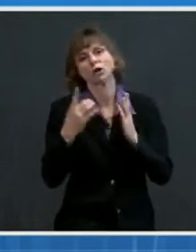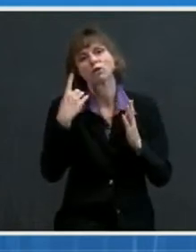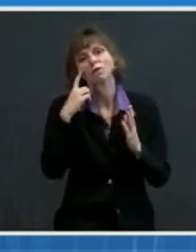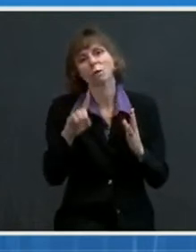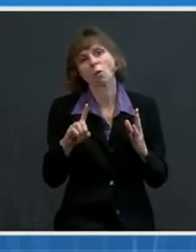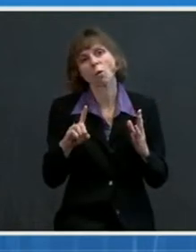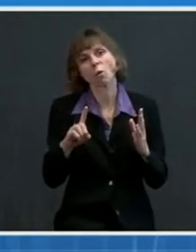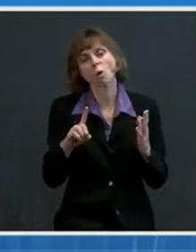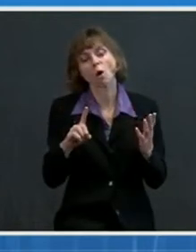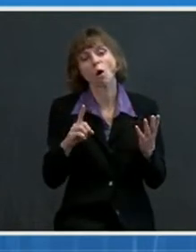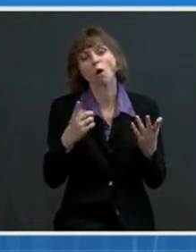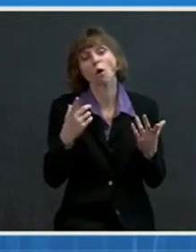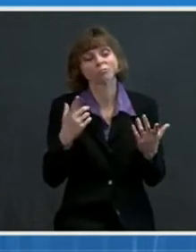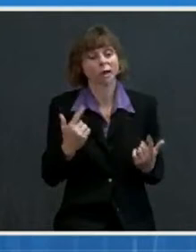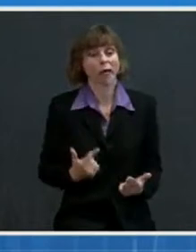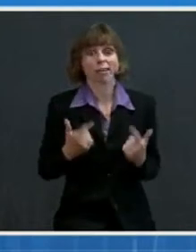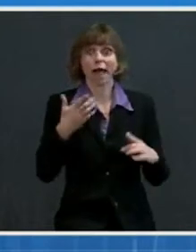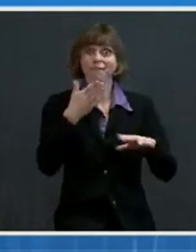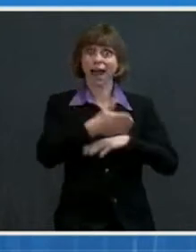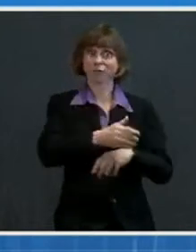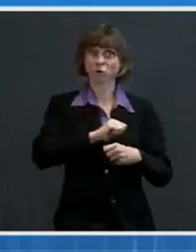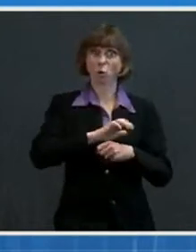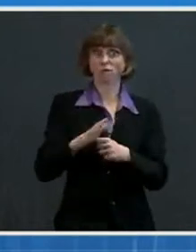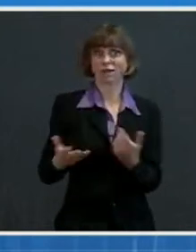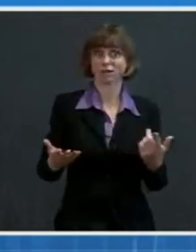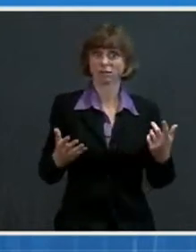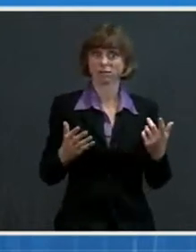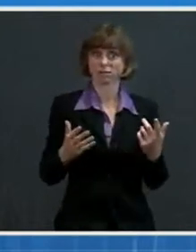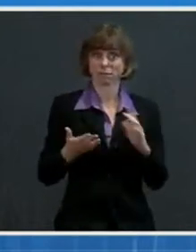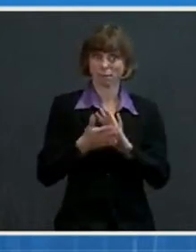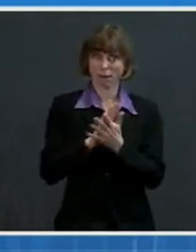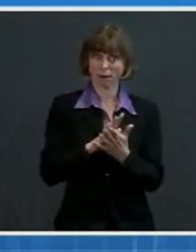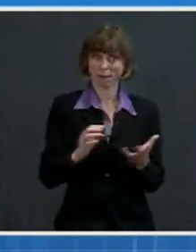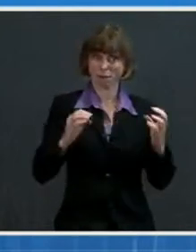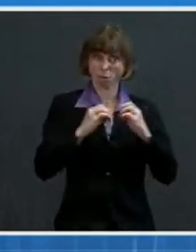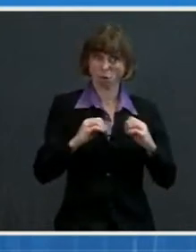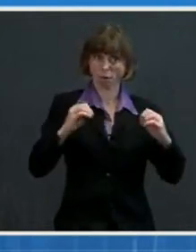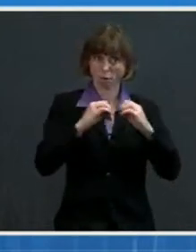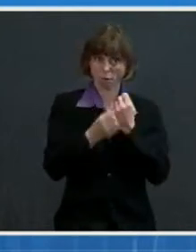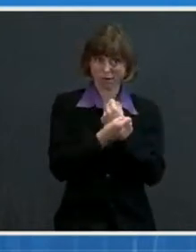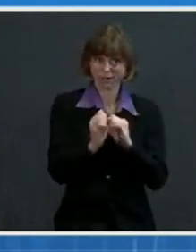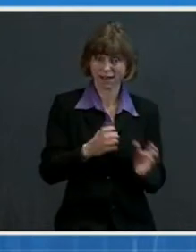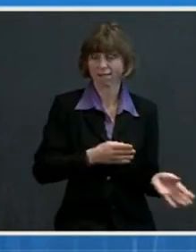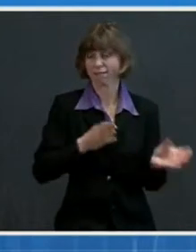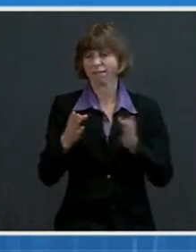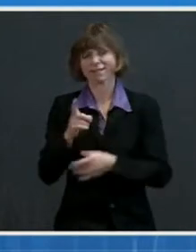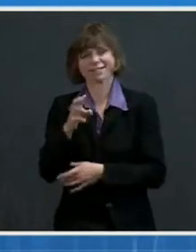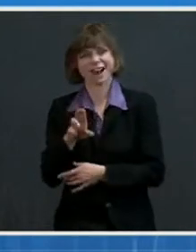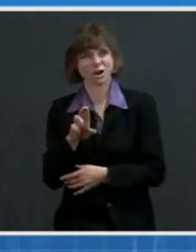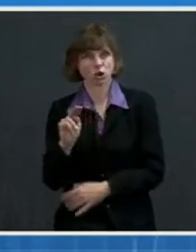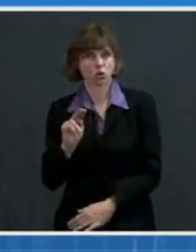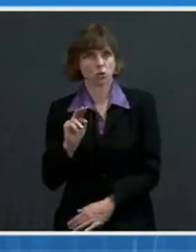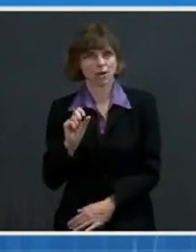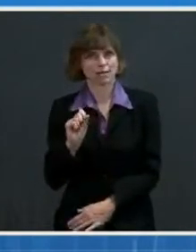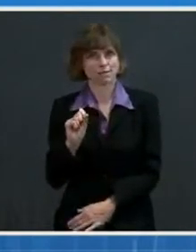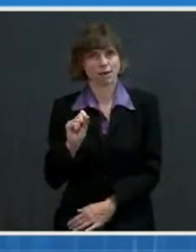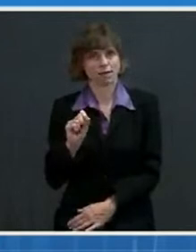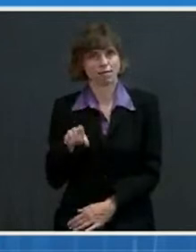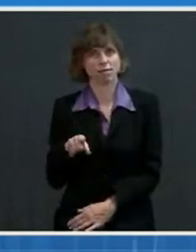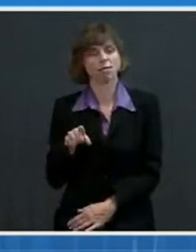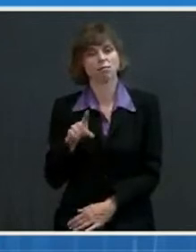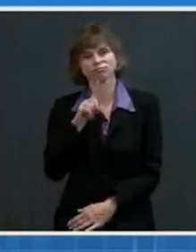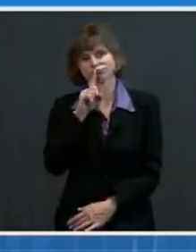post-COVID to become safer and safer. And Dr. Nunez-Smith, I think, importantly points out